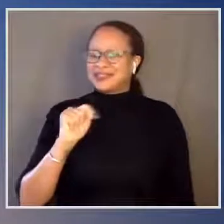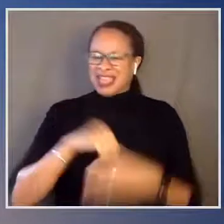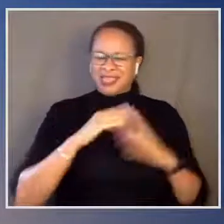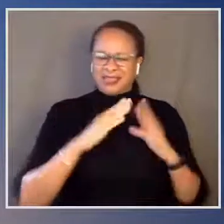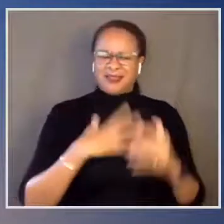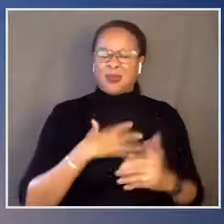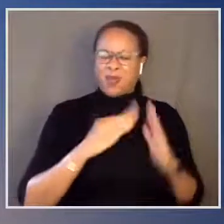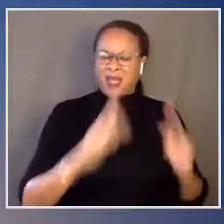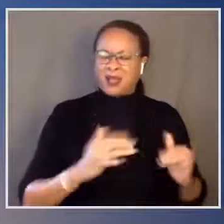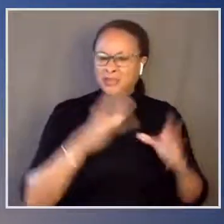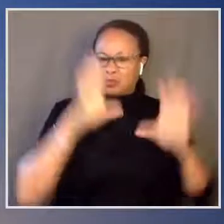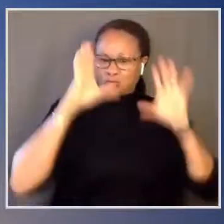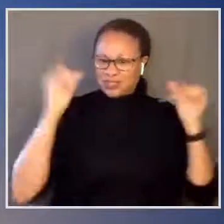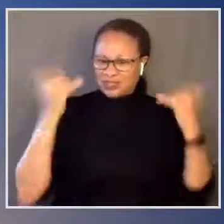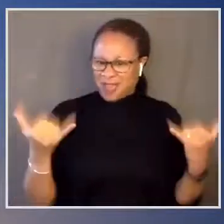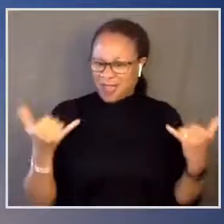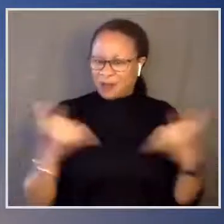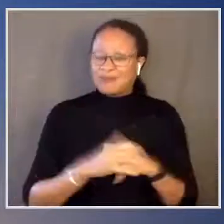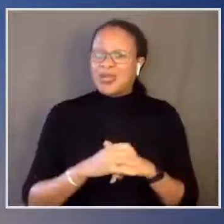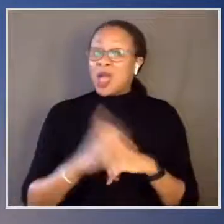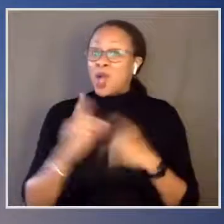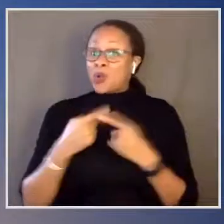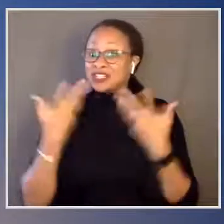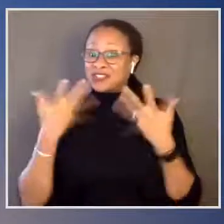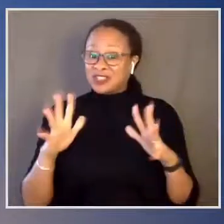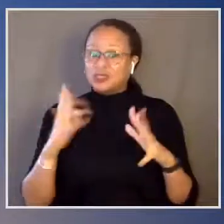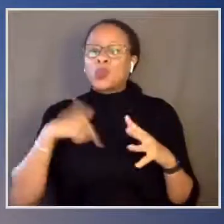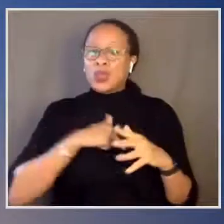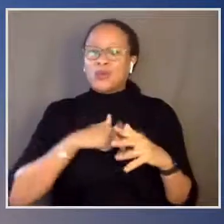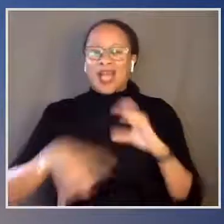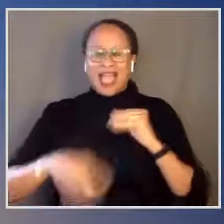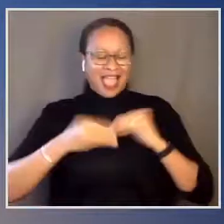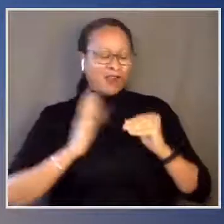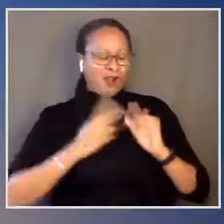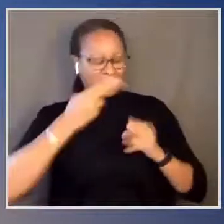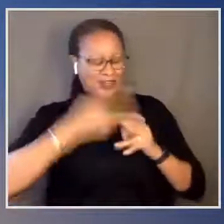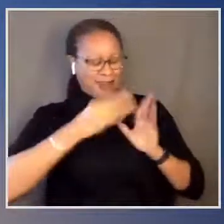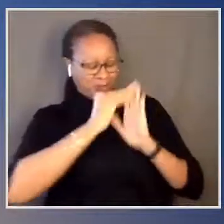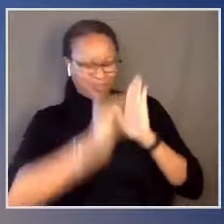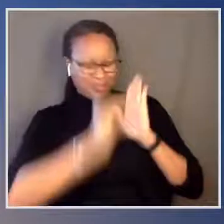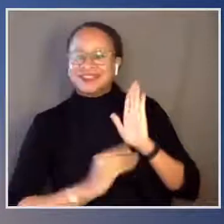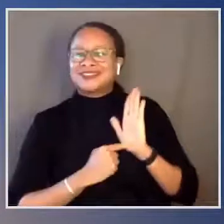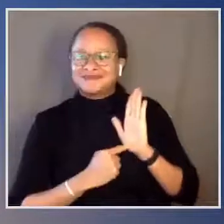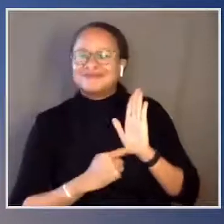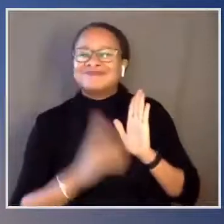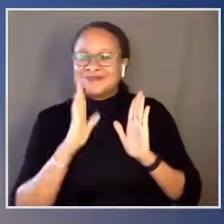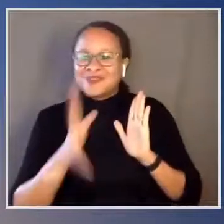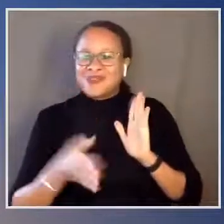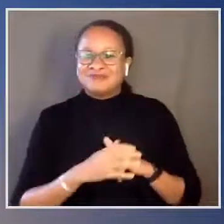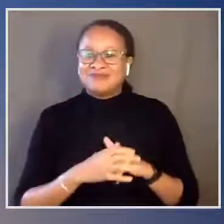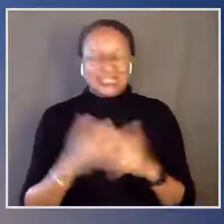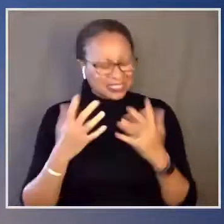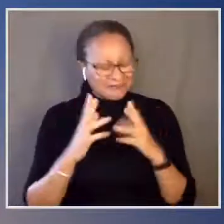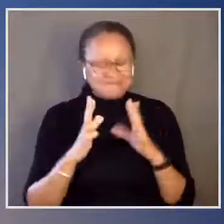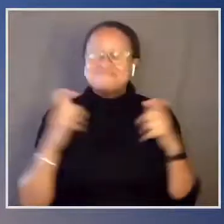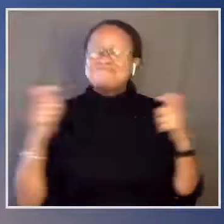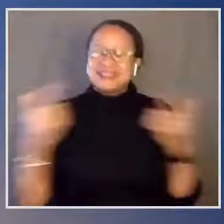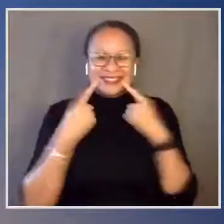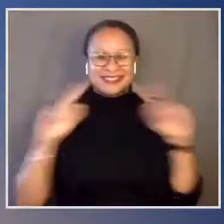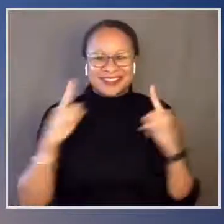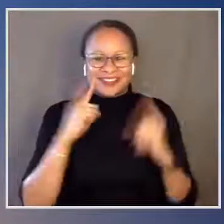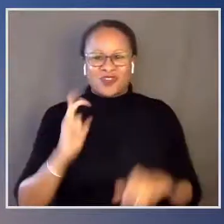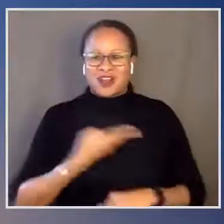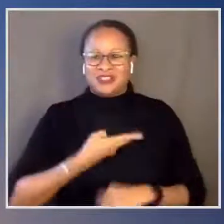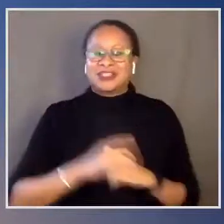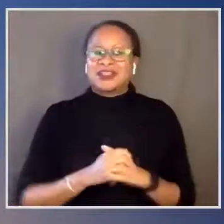God willing, we'll be the fourth. This is a major achievement. This is a major achievement. And it's been